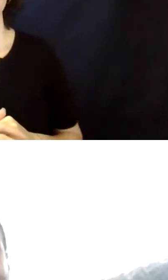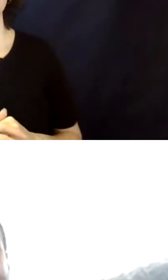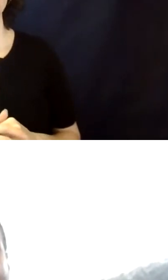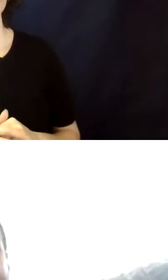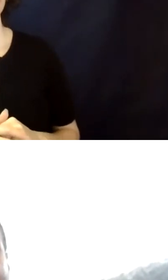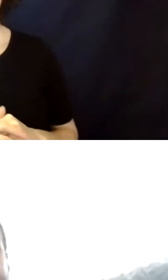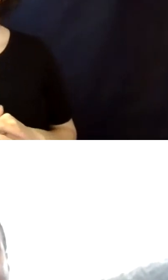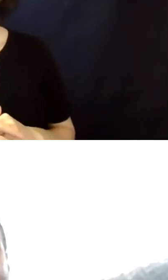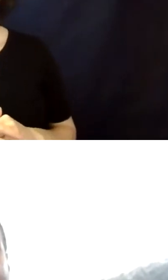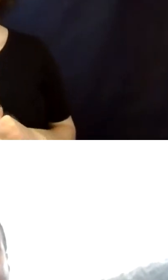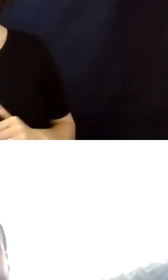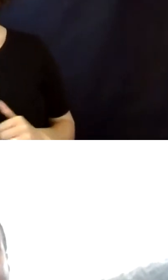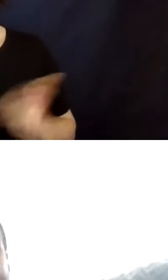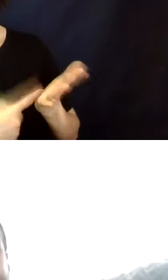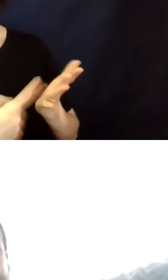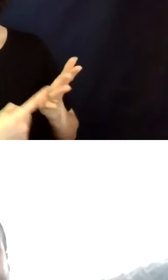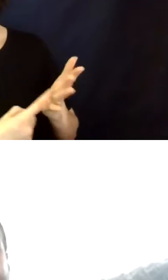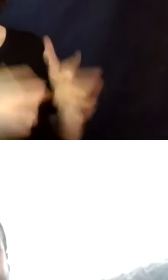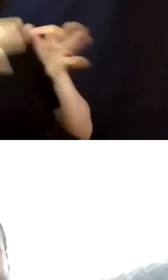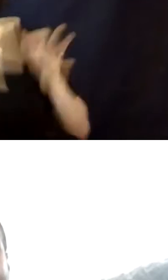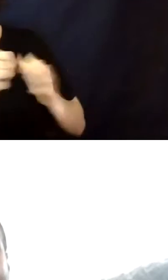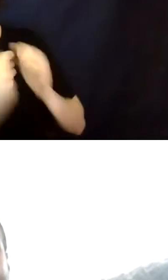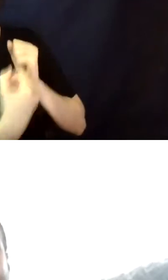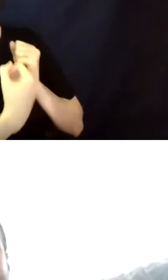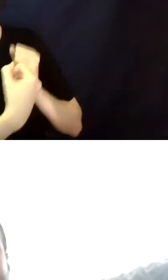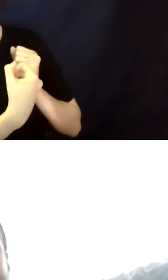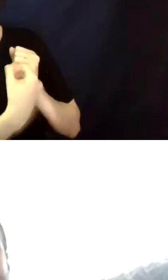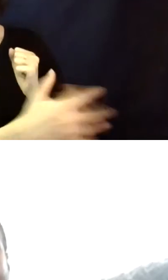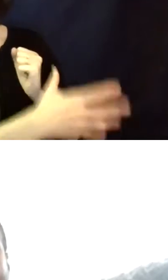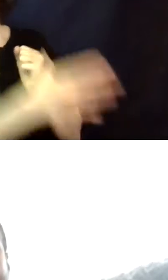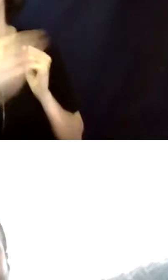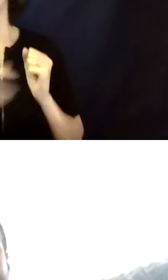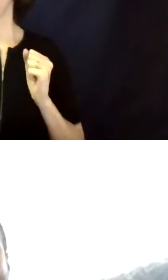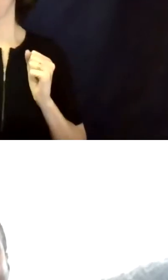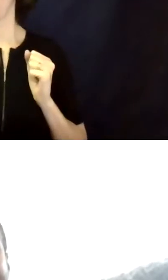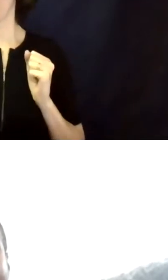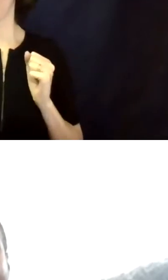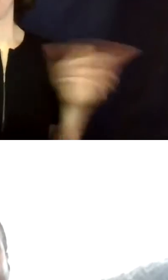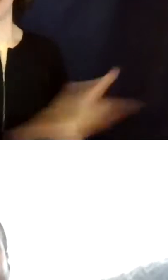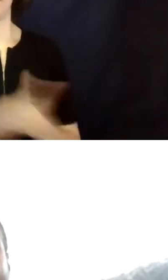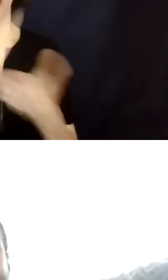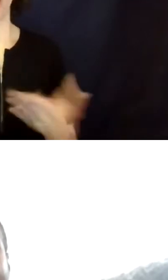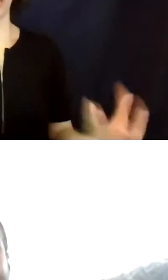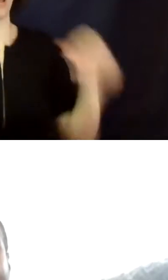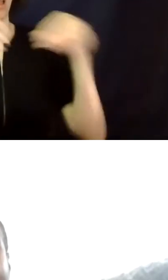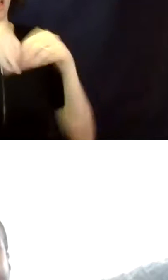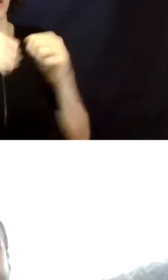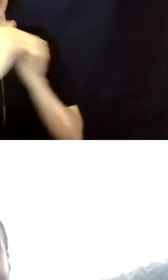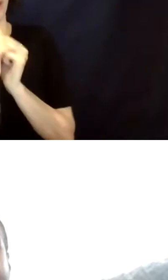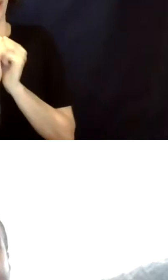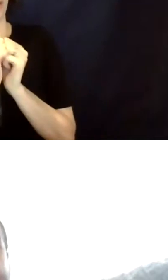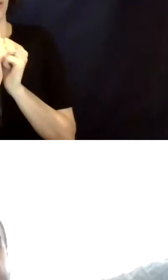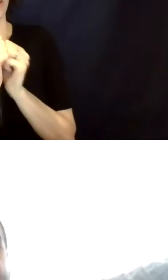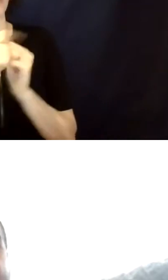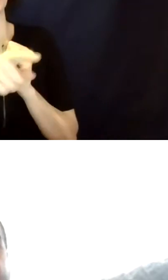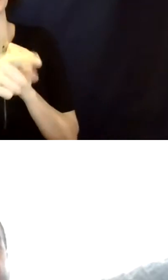decision-making and power of attorney combined as this, as one of, one of you presented